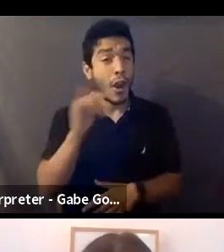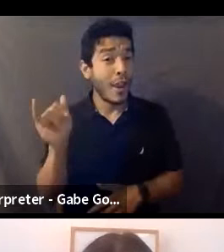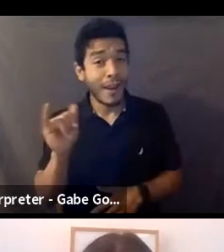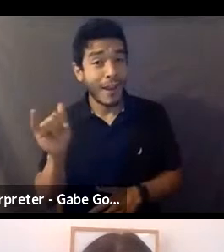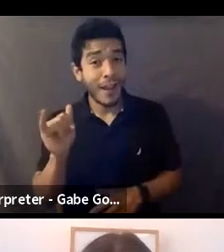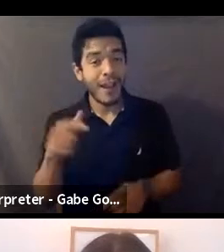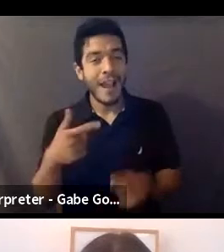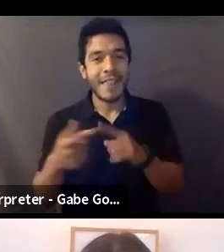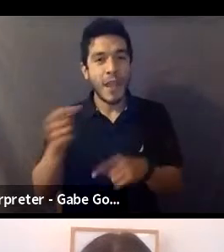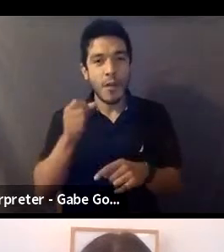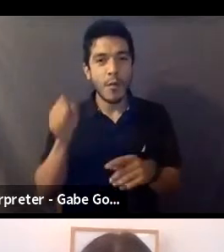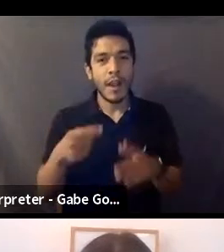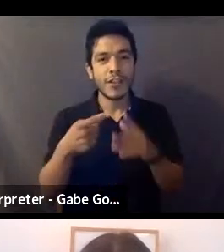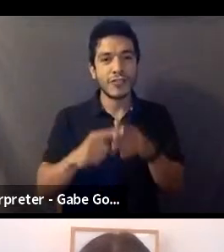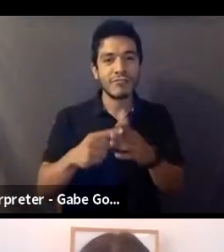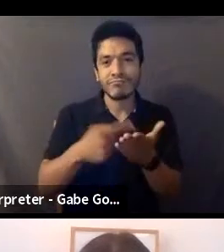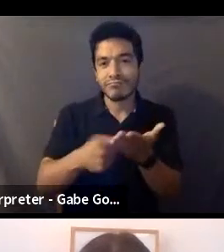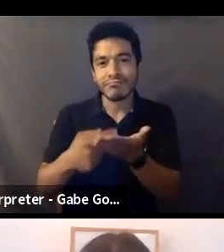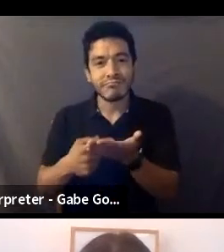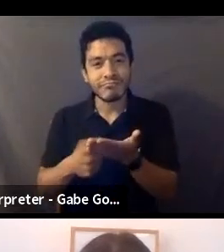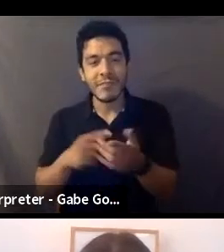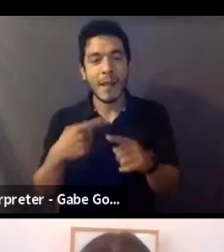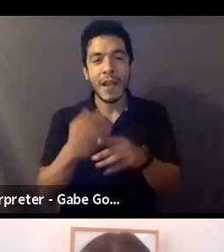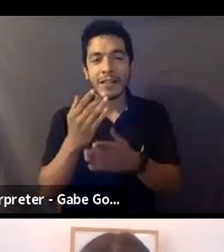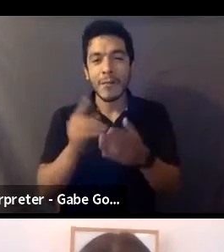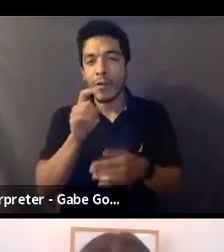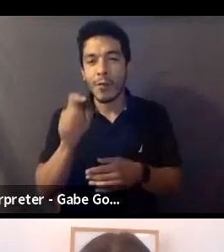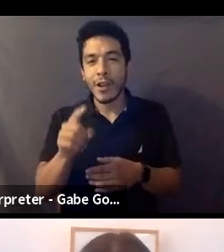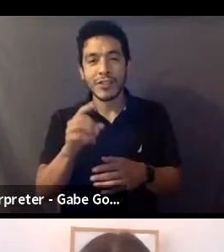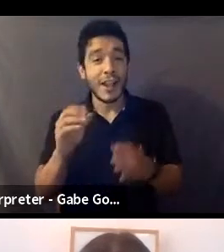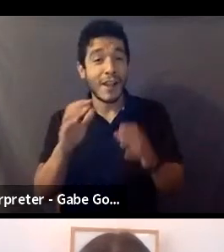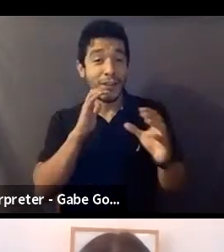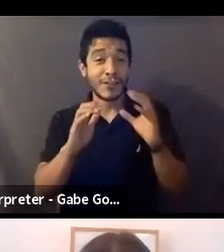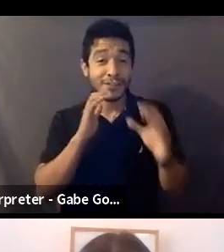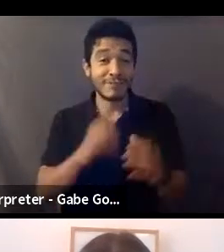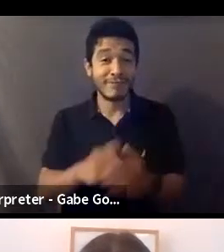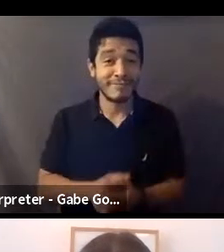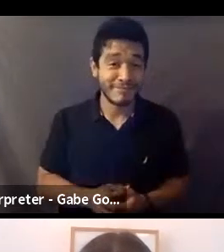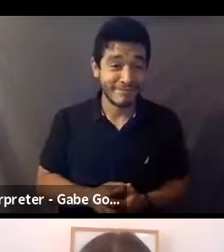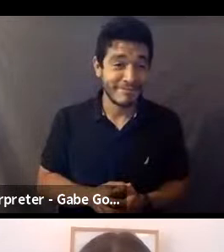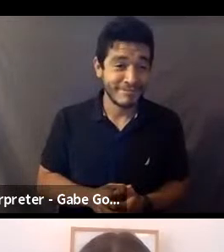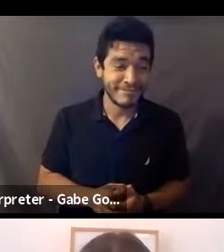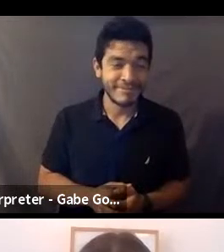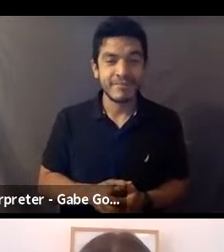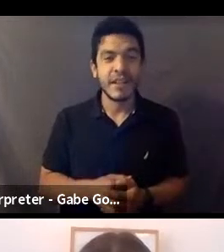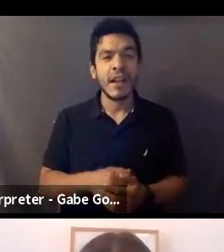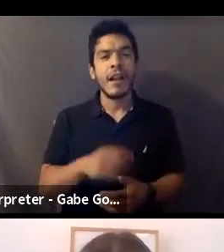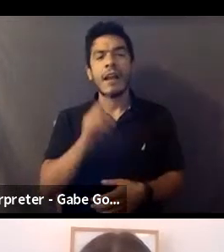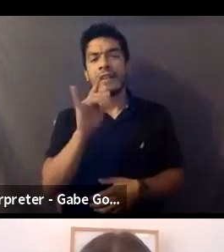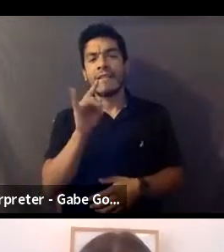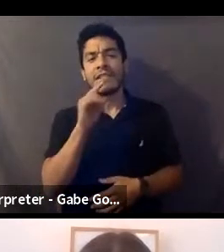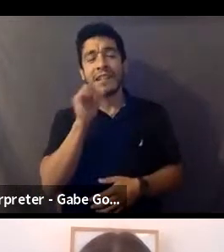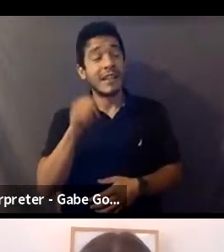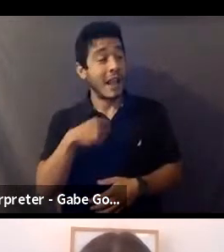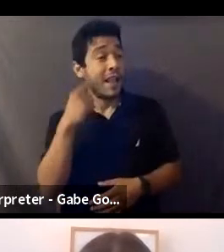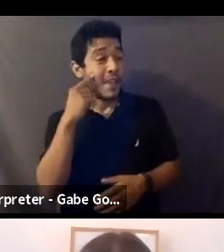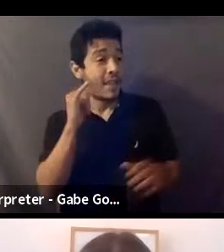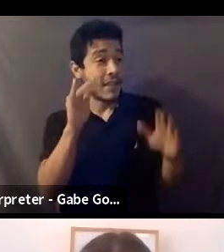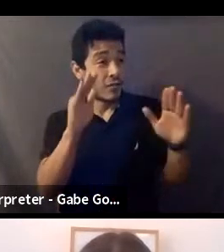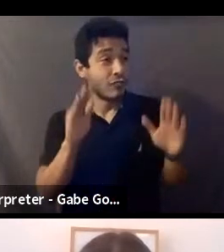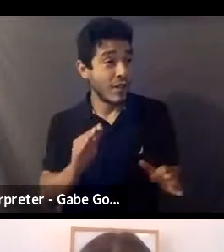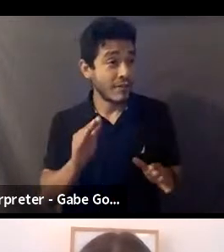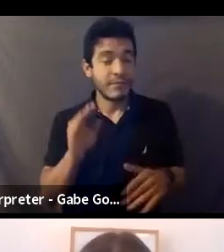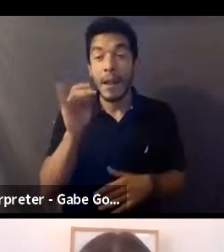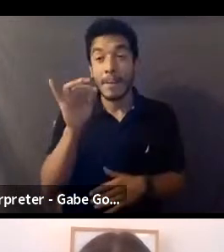and then we can go into some questions and conversation. Yes, I think that's great. And Michelle Bennett is our Executive